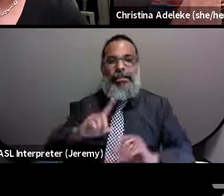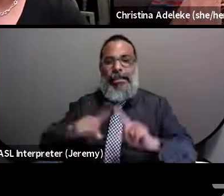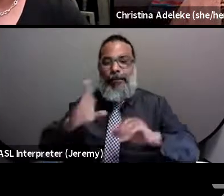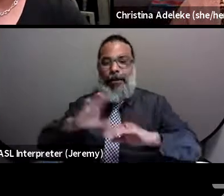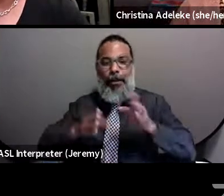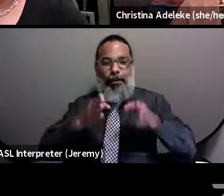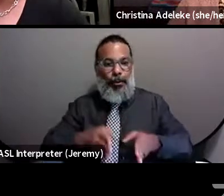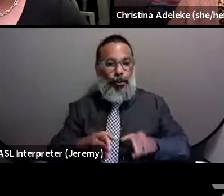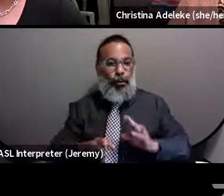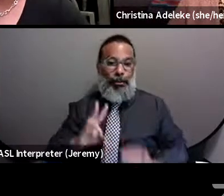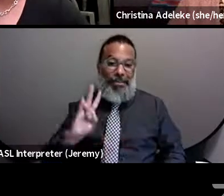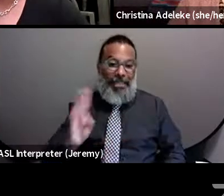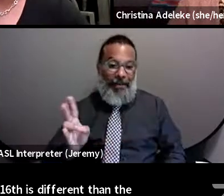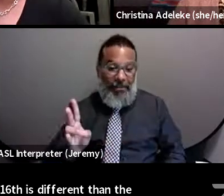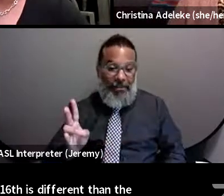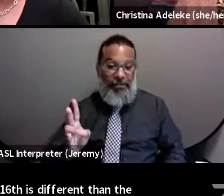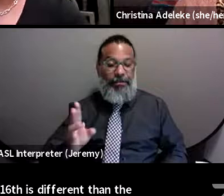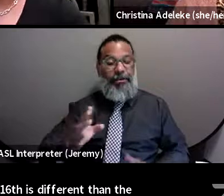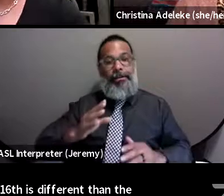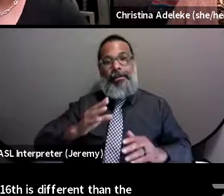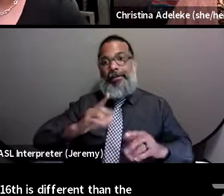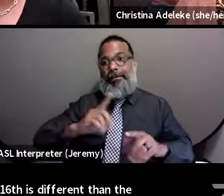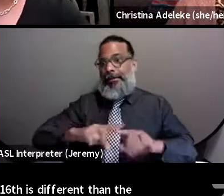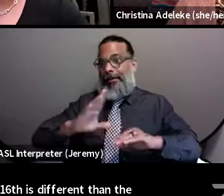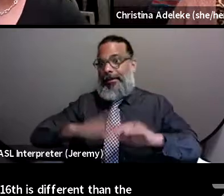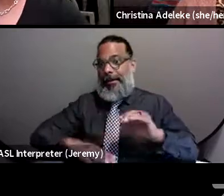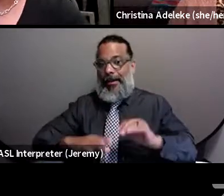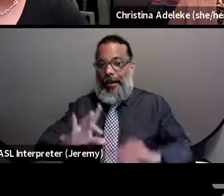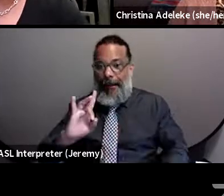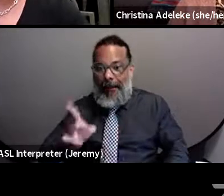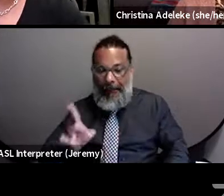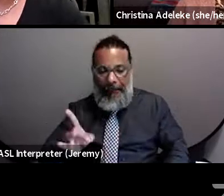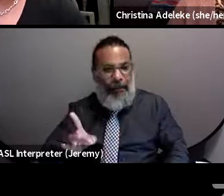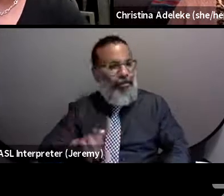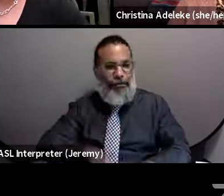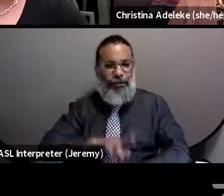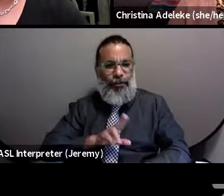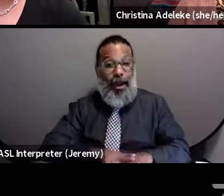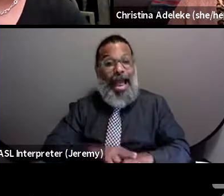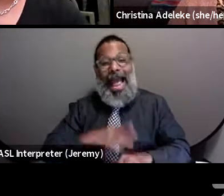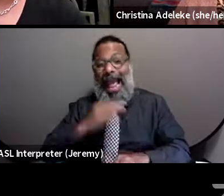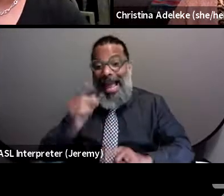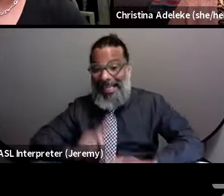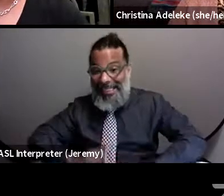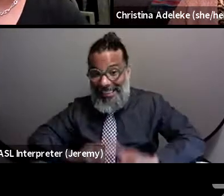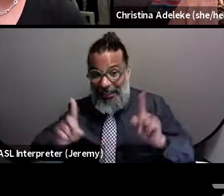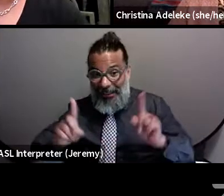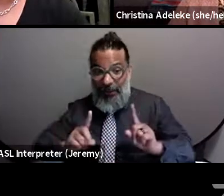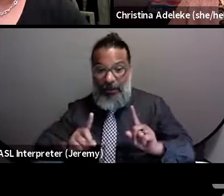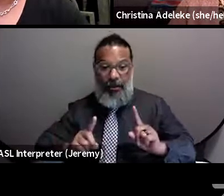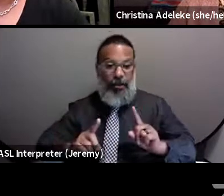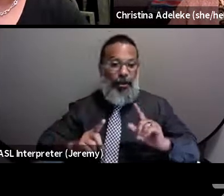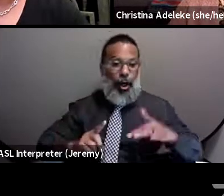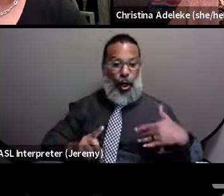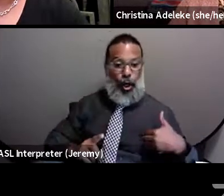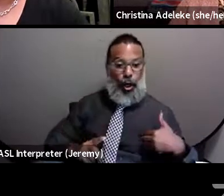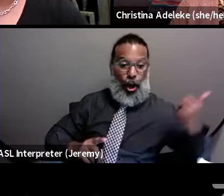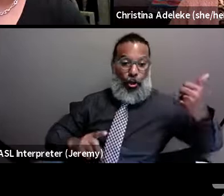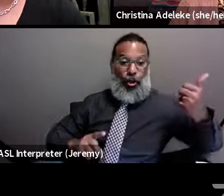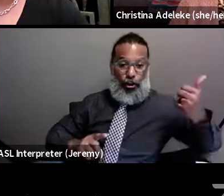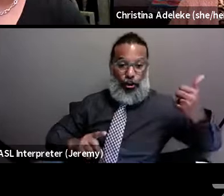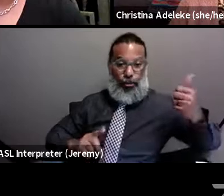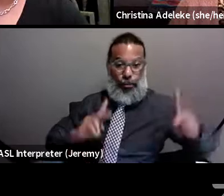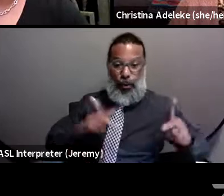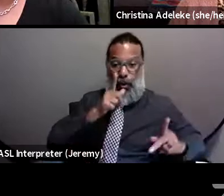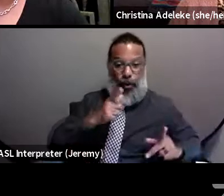person in their seventies is different than the person in their eighties and is different as the younger generation of people living with